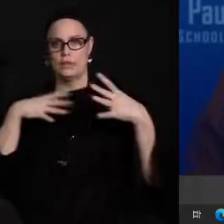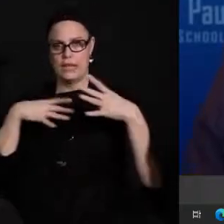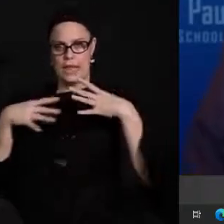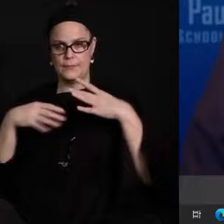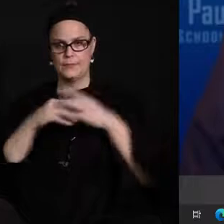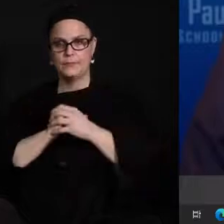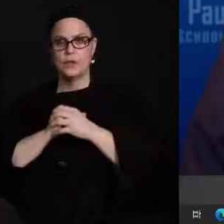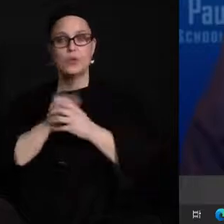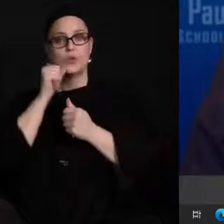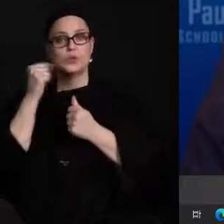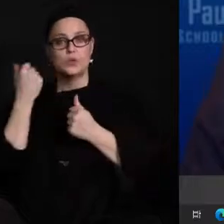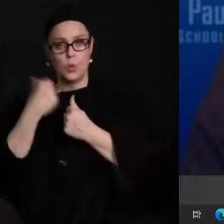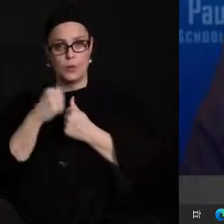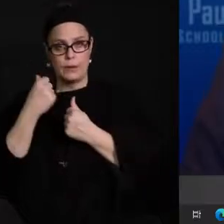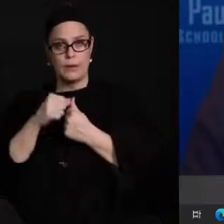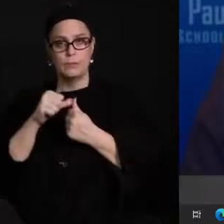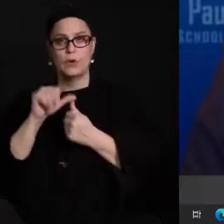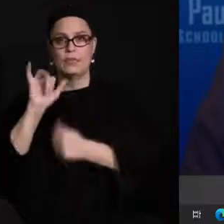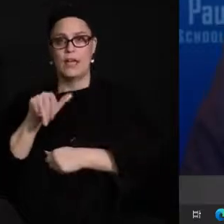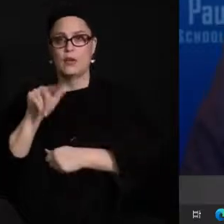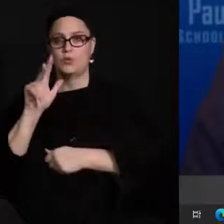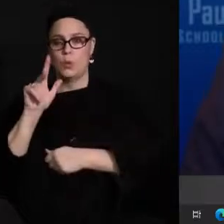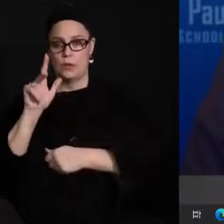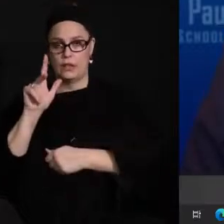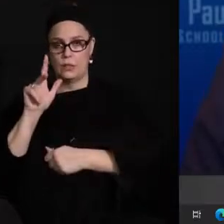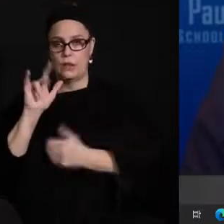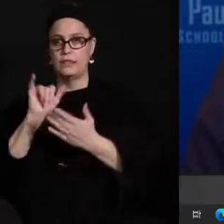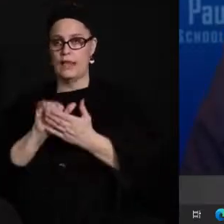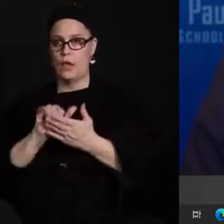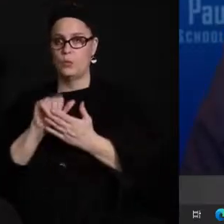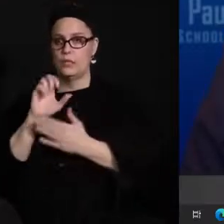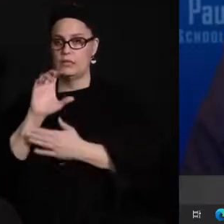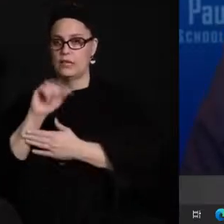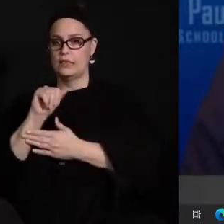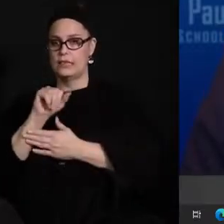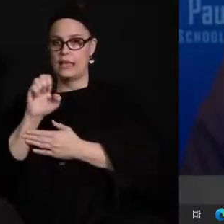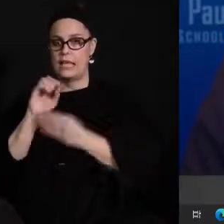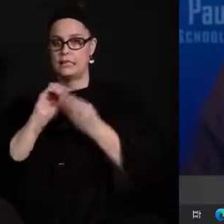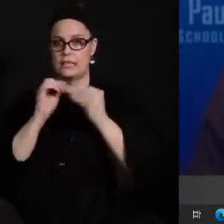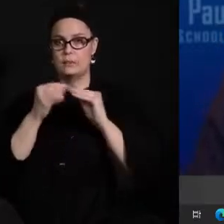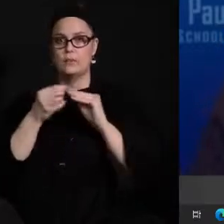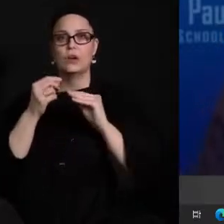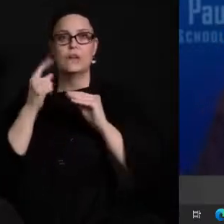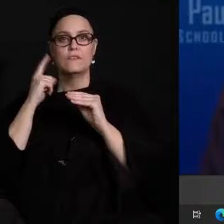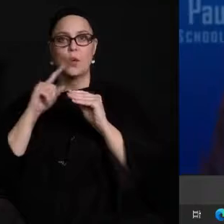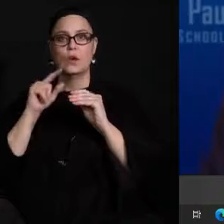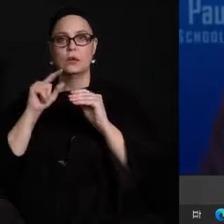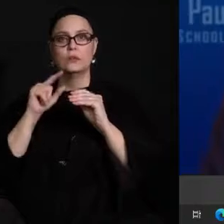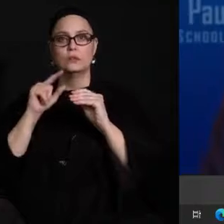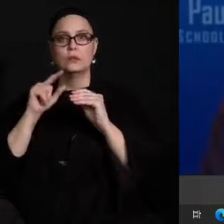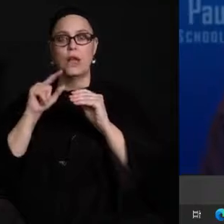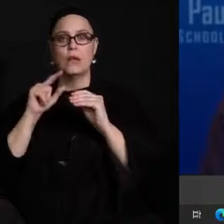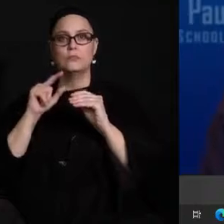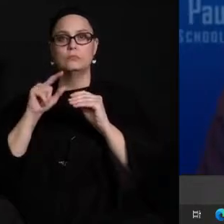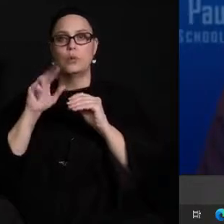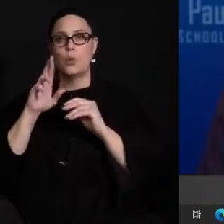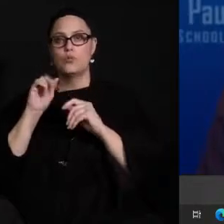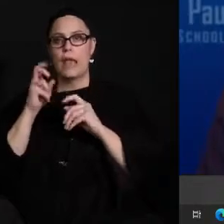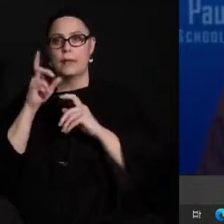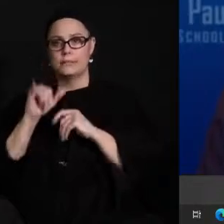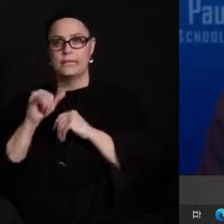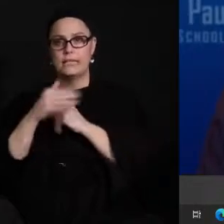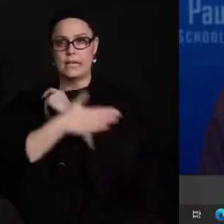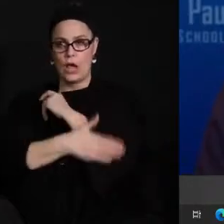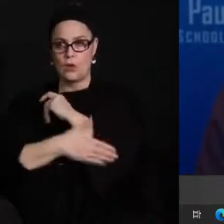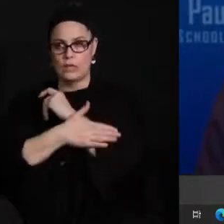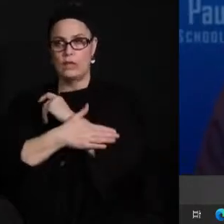so remember i referenced 23 that was our case number per 10 000 residents in ramsey county by december